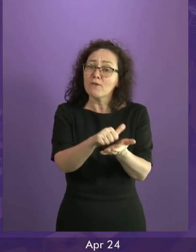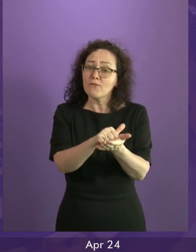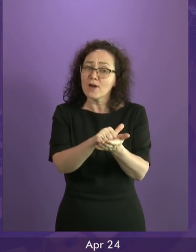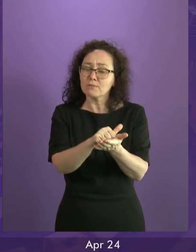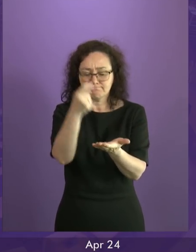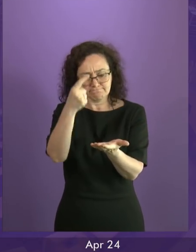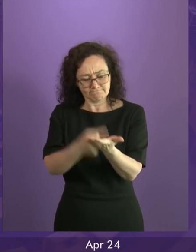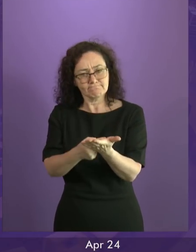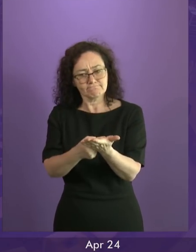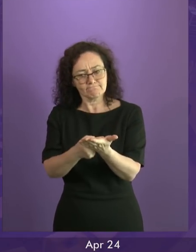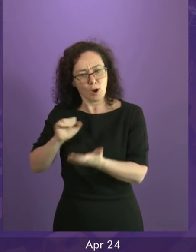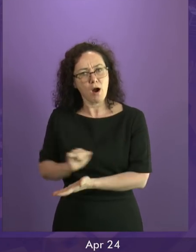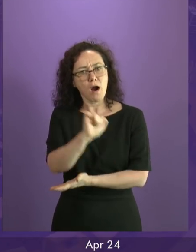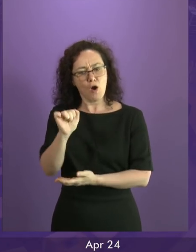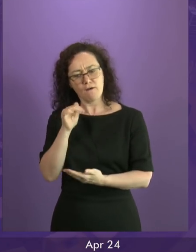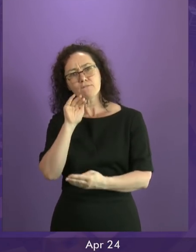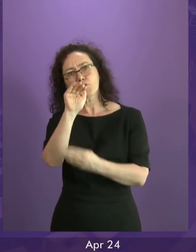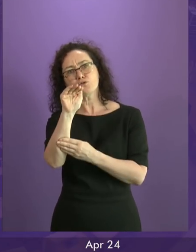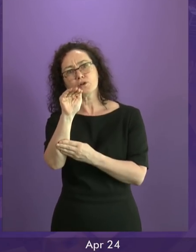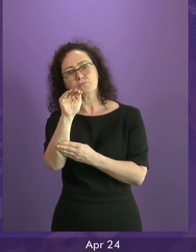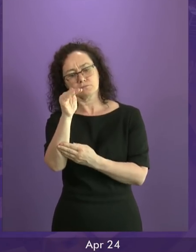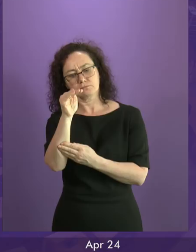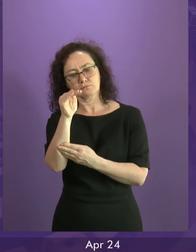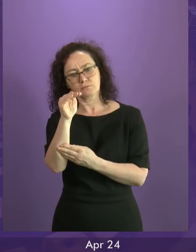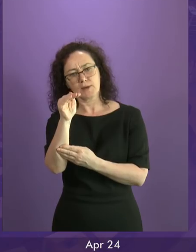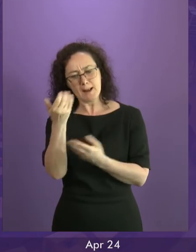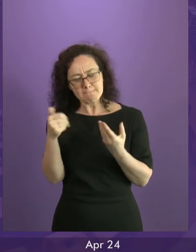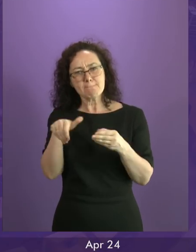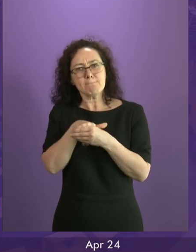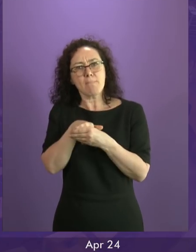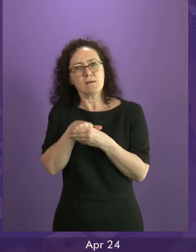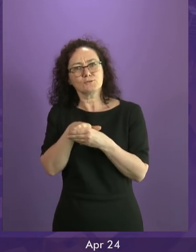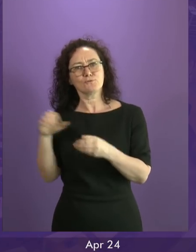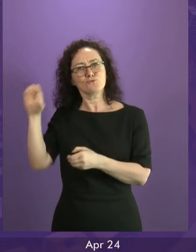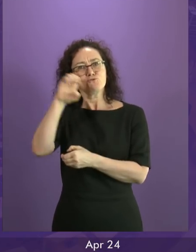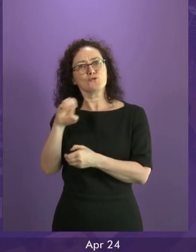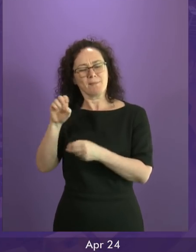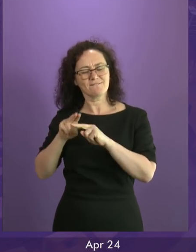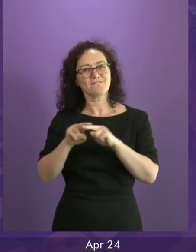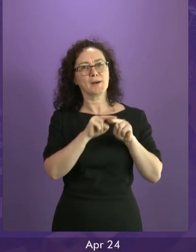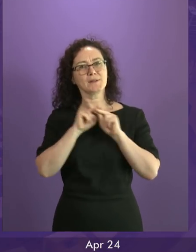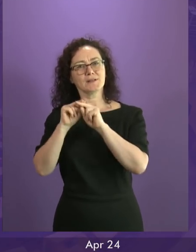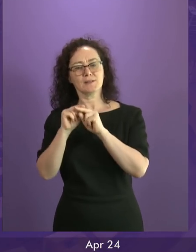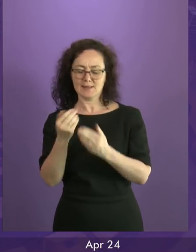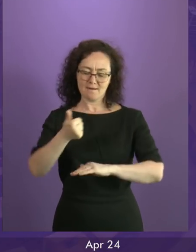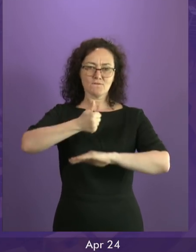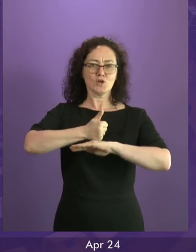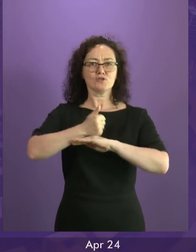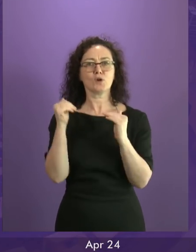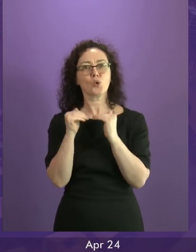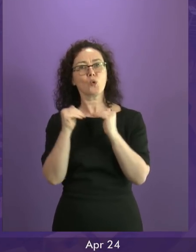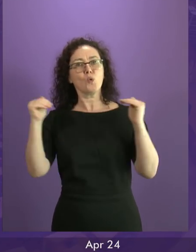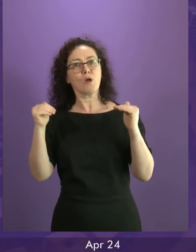as an independent country, as part of the European family, building those relationships on the basis of equality and building our